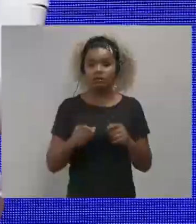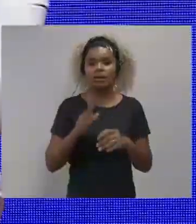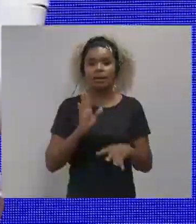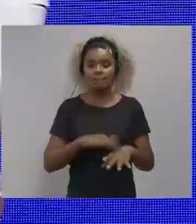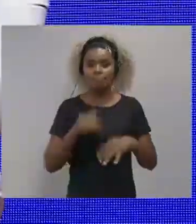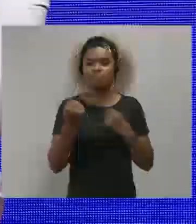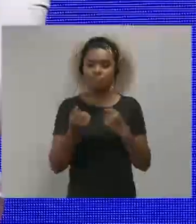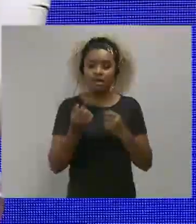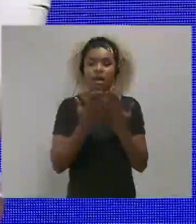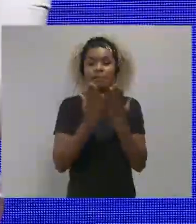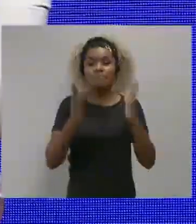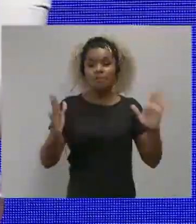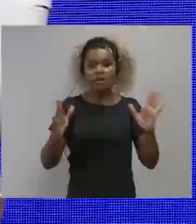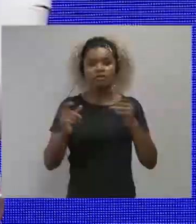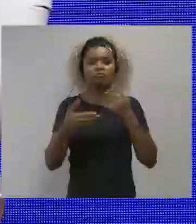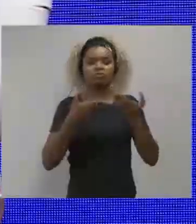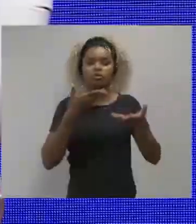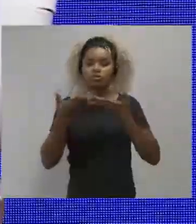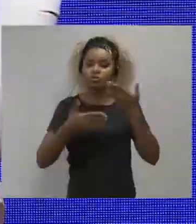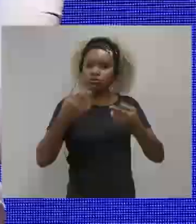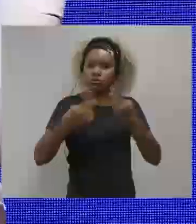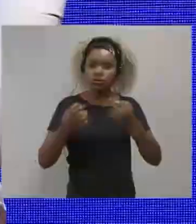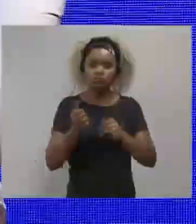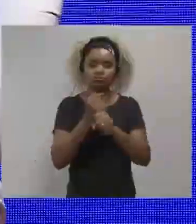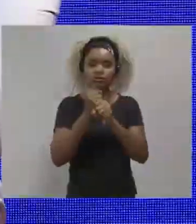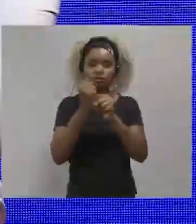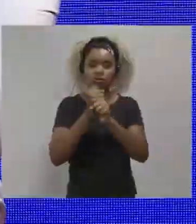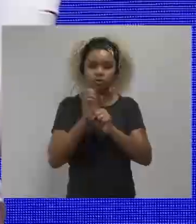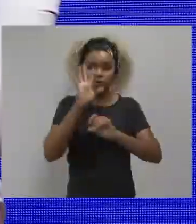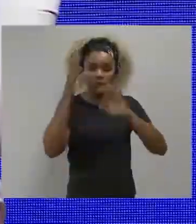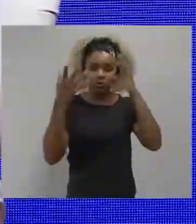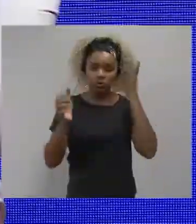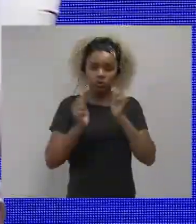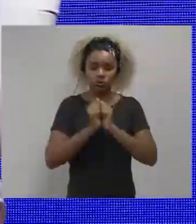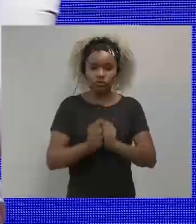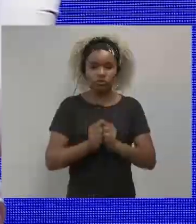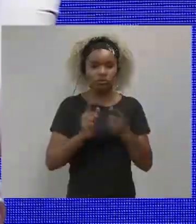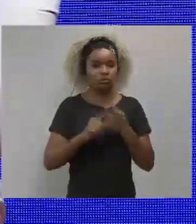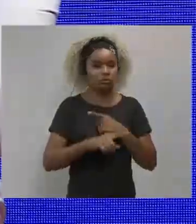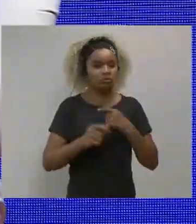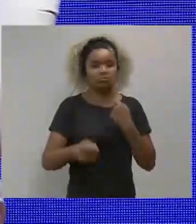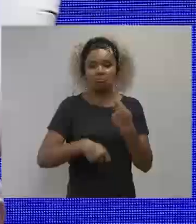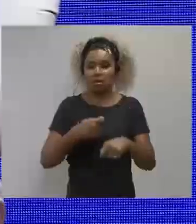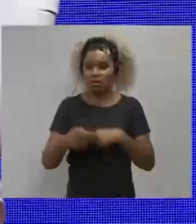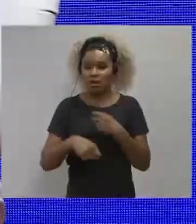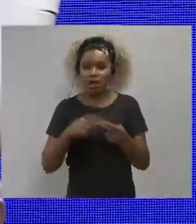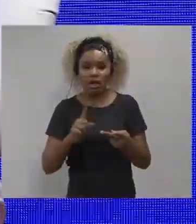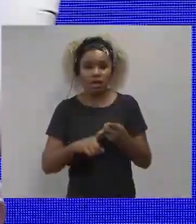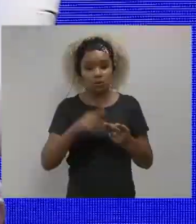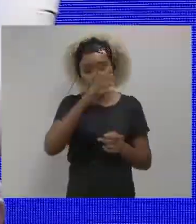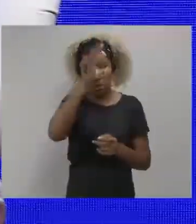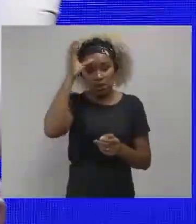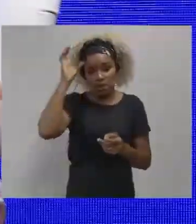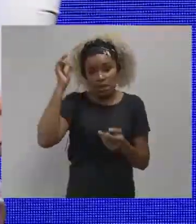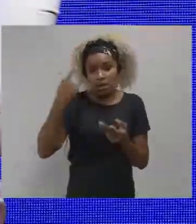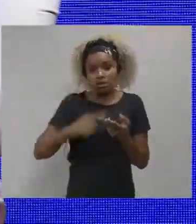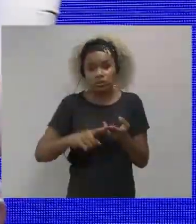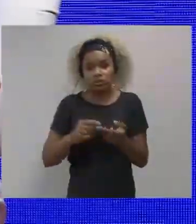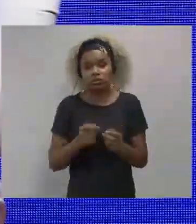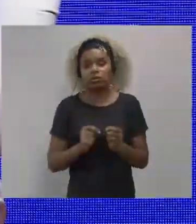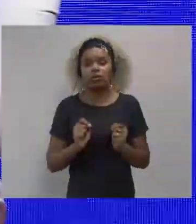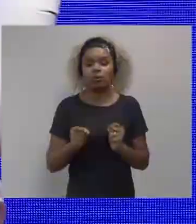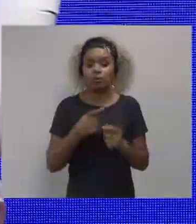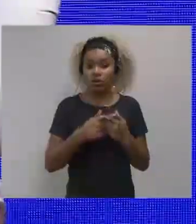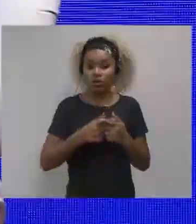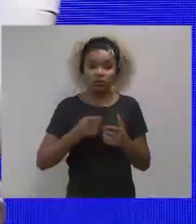the answer for everything. We need to be a little bit more open to discuss and build the solutions in a compound way, with the market or